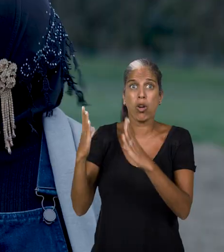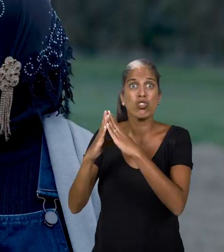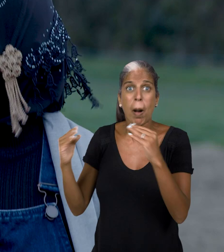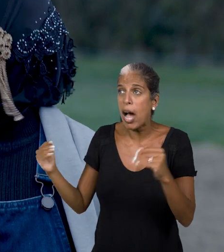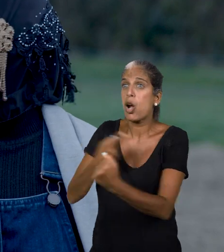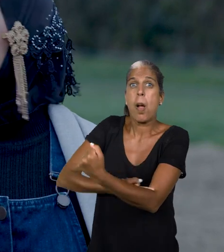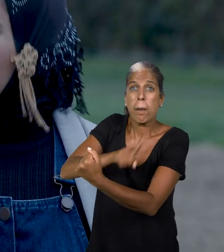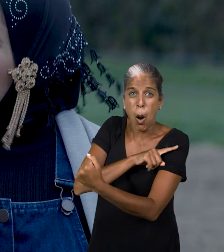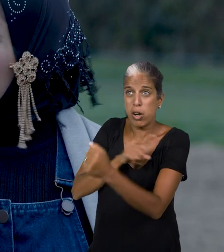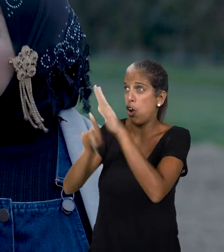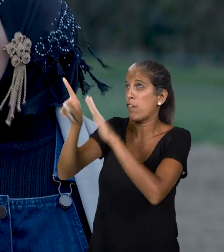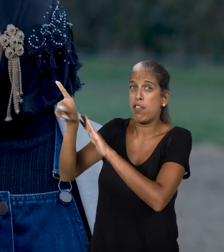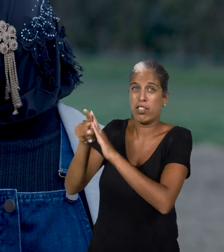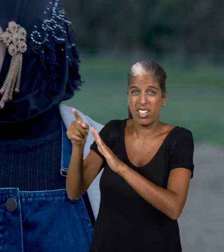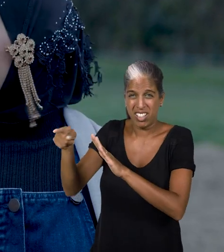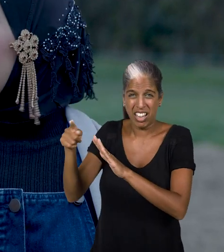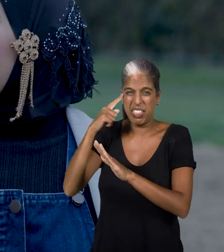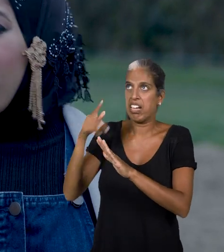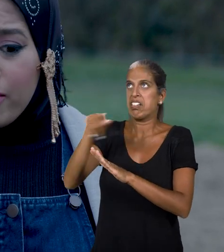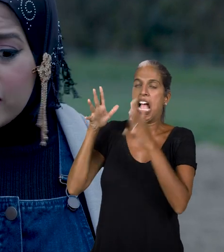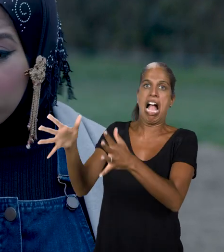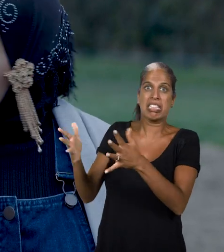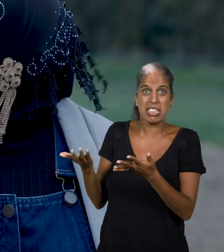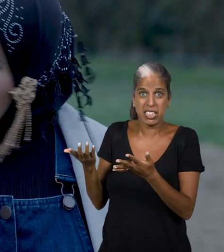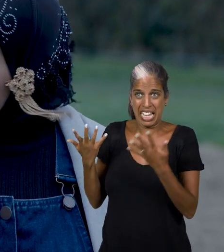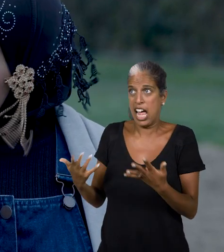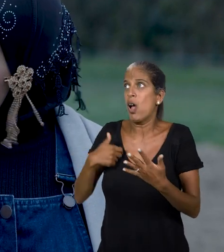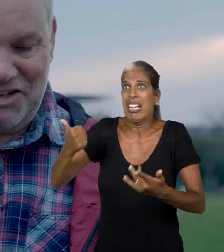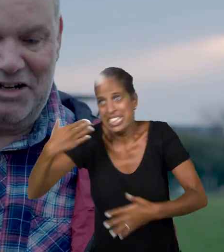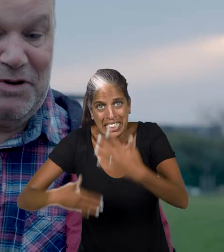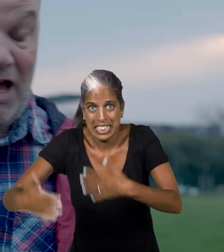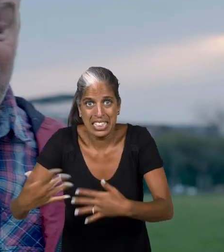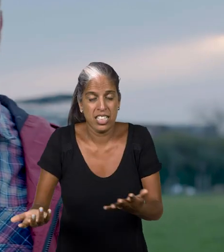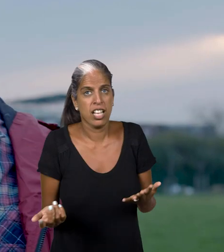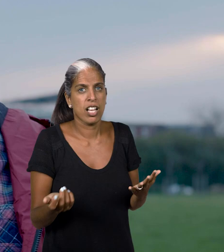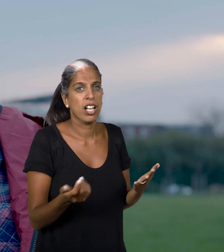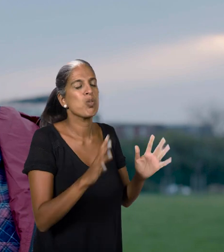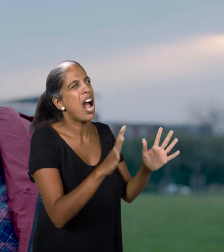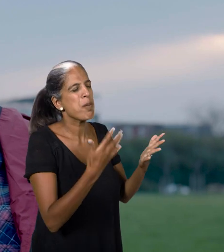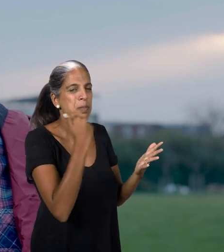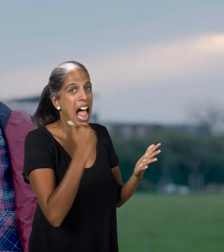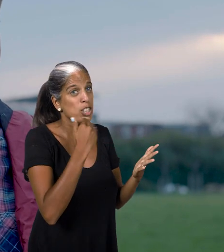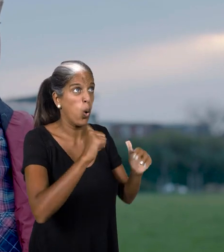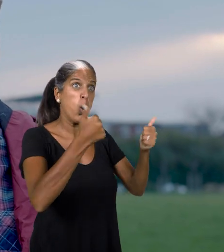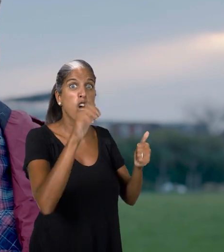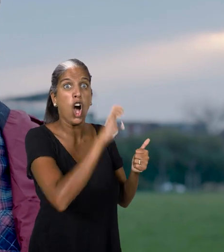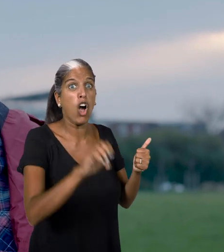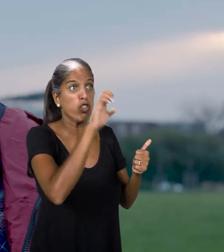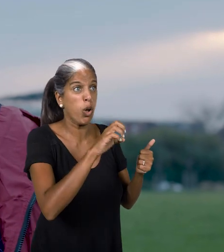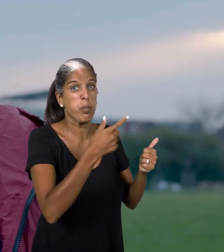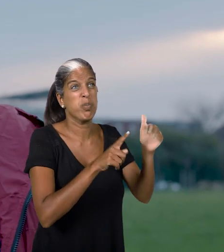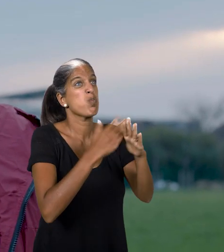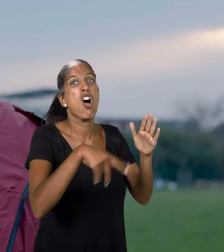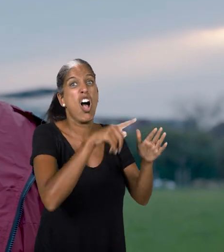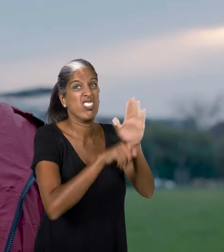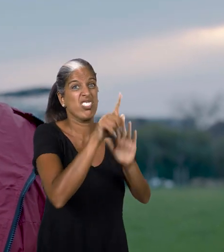bloodtings have left the country thinking you lot hate them. Now I'm here to pick up the strain. Actually, we have plenty of good European workers left